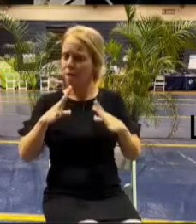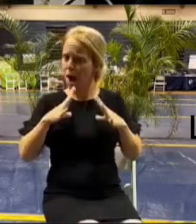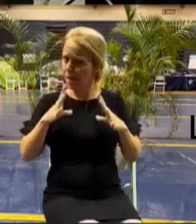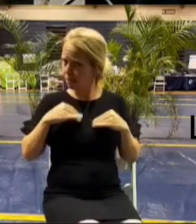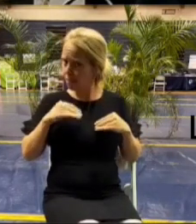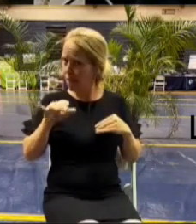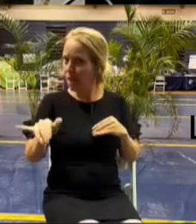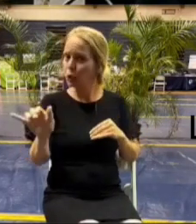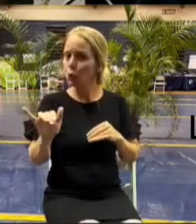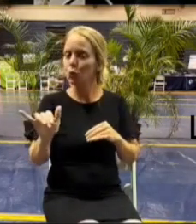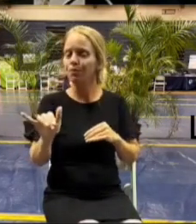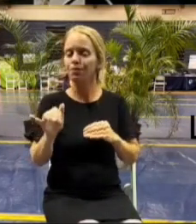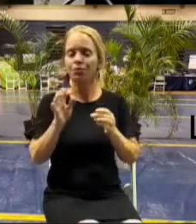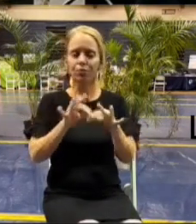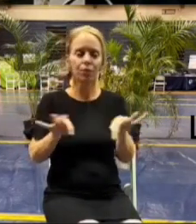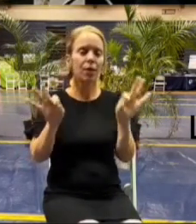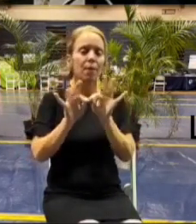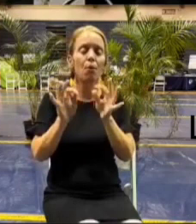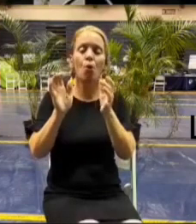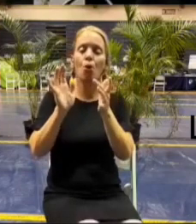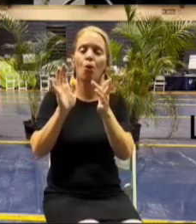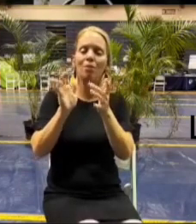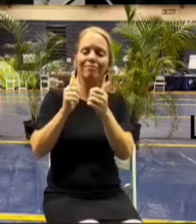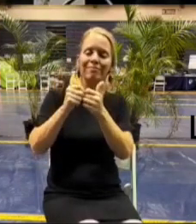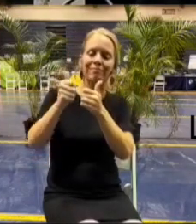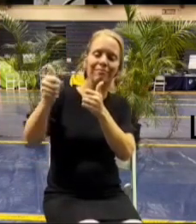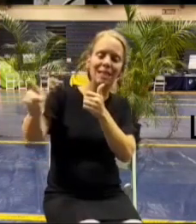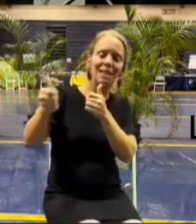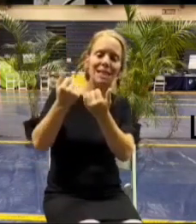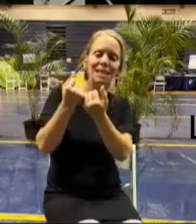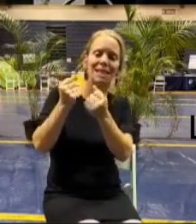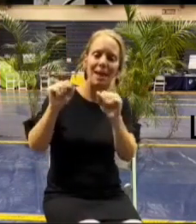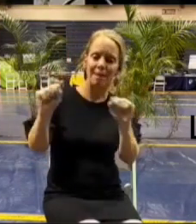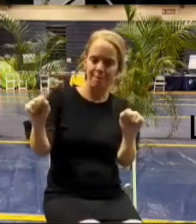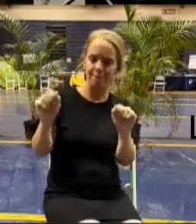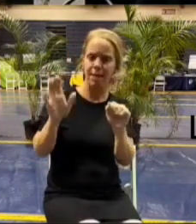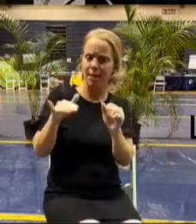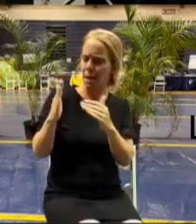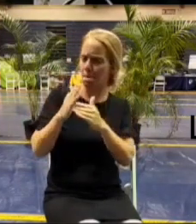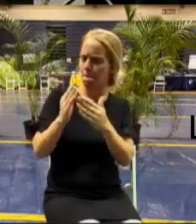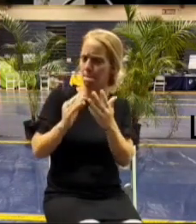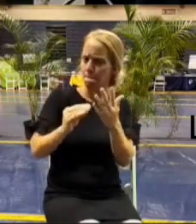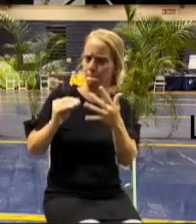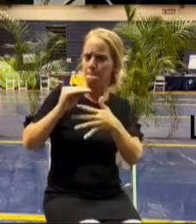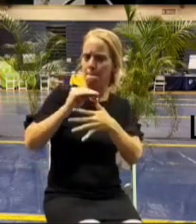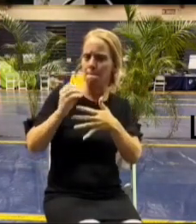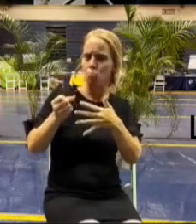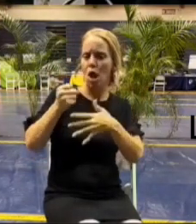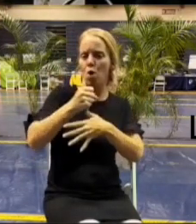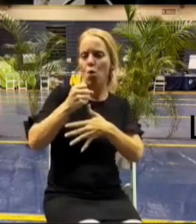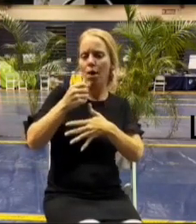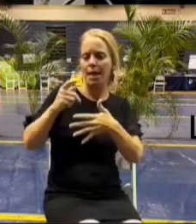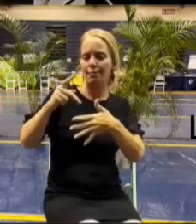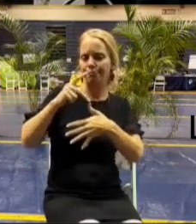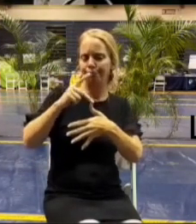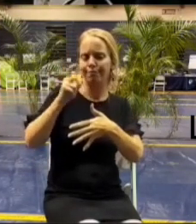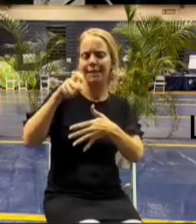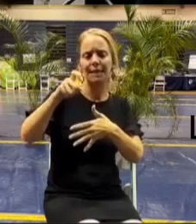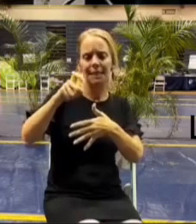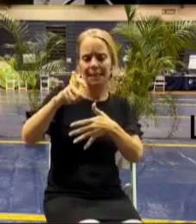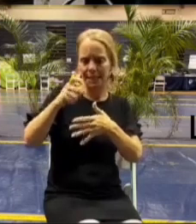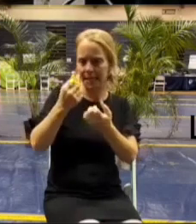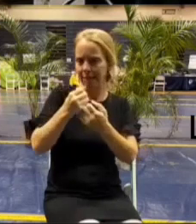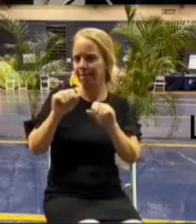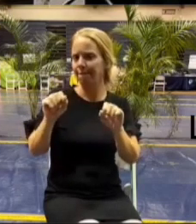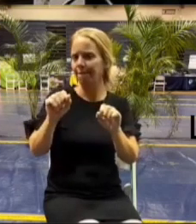because safety uh is our number one priority uh out in the in this impacted area and